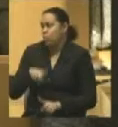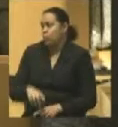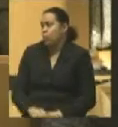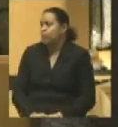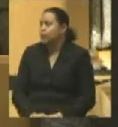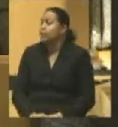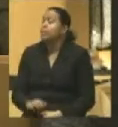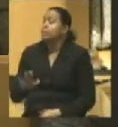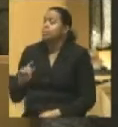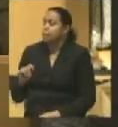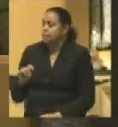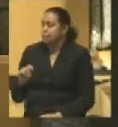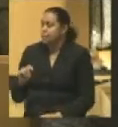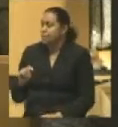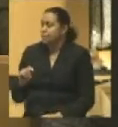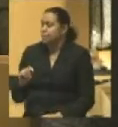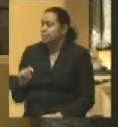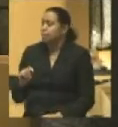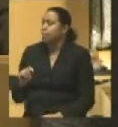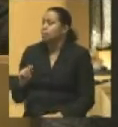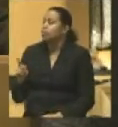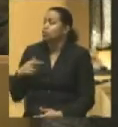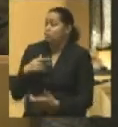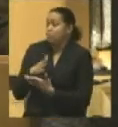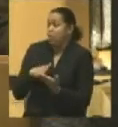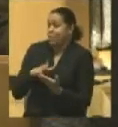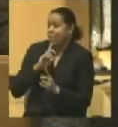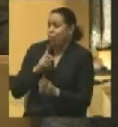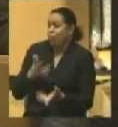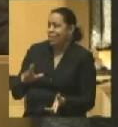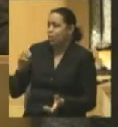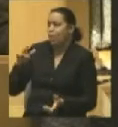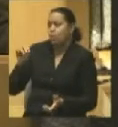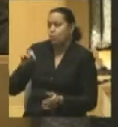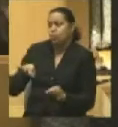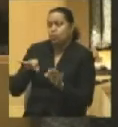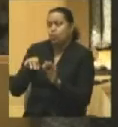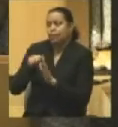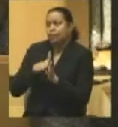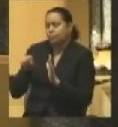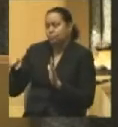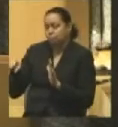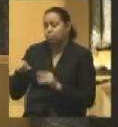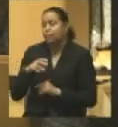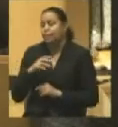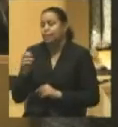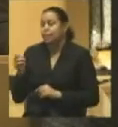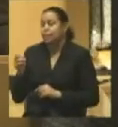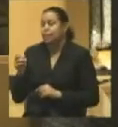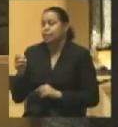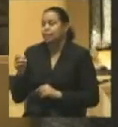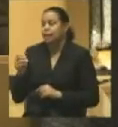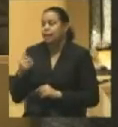But I would say that you have in part answered your own question. Ohio was important. And, you know, I have, I